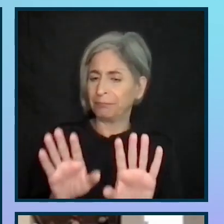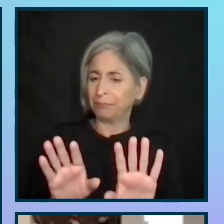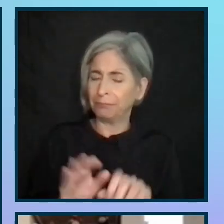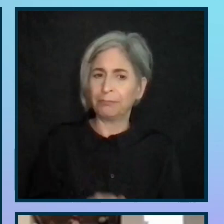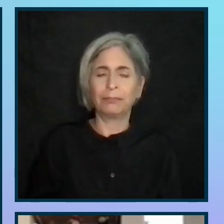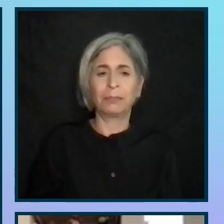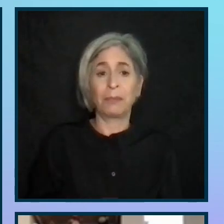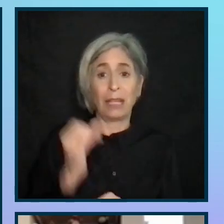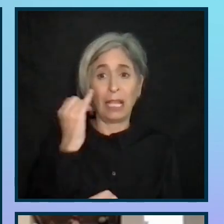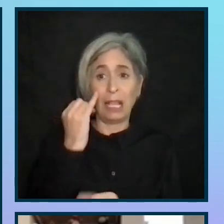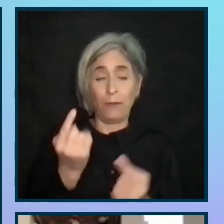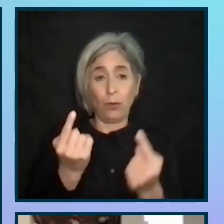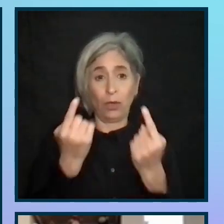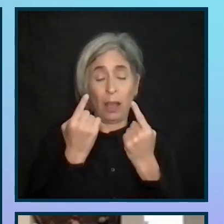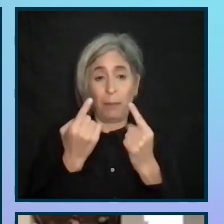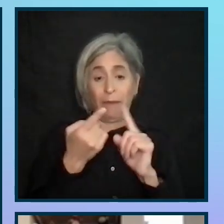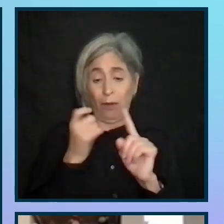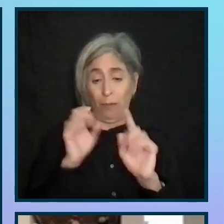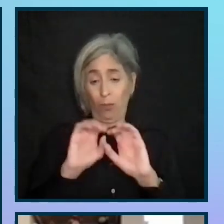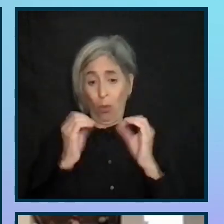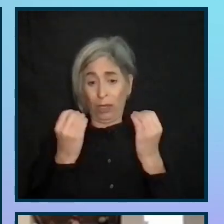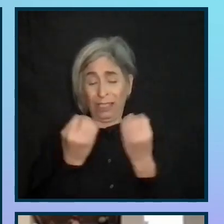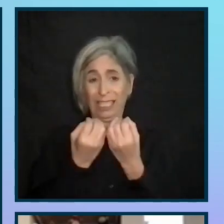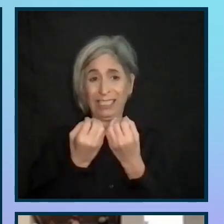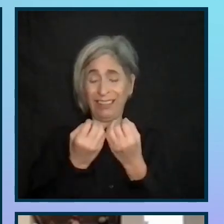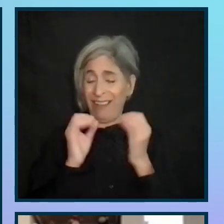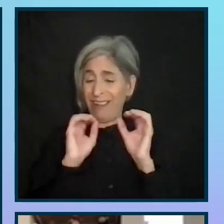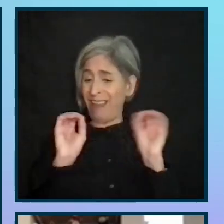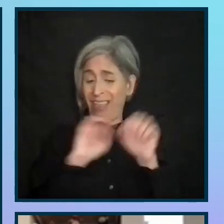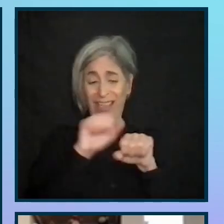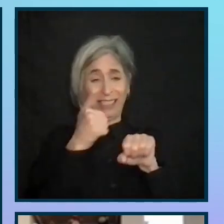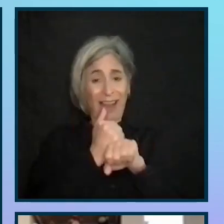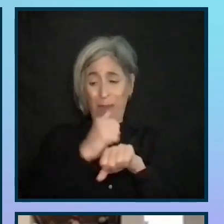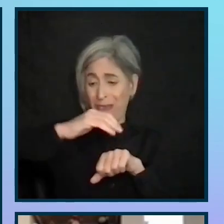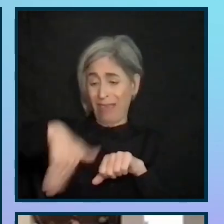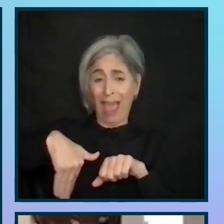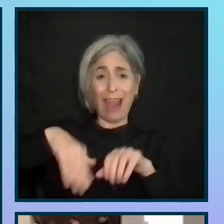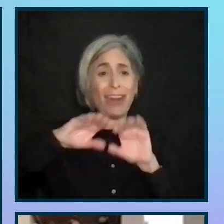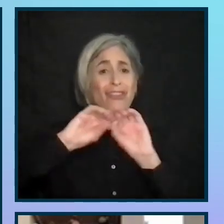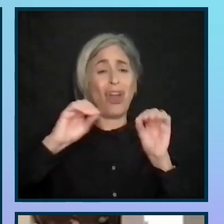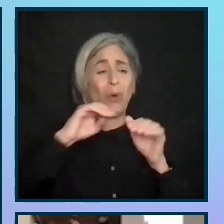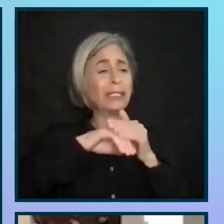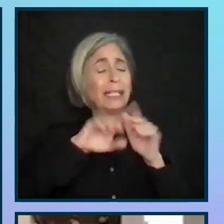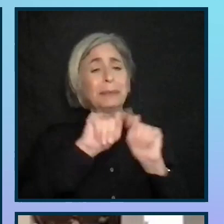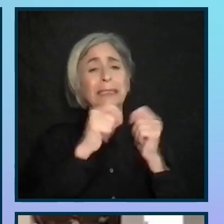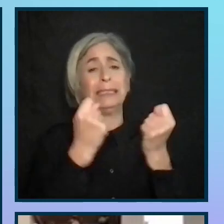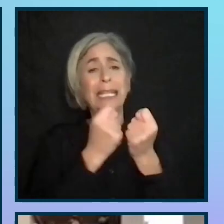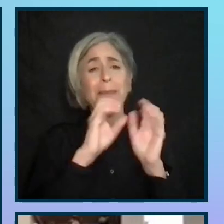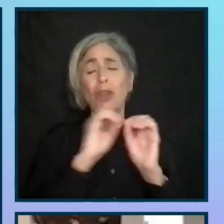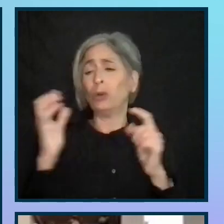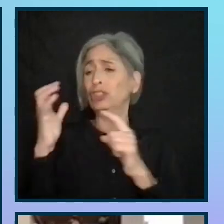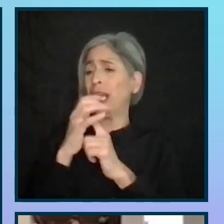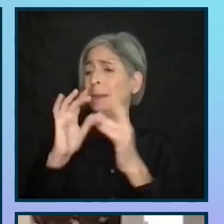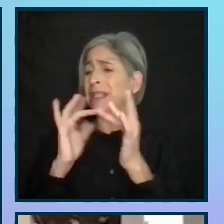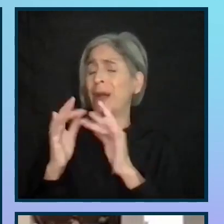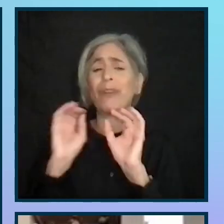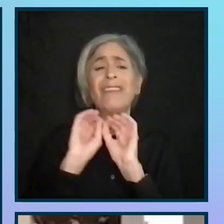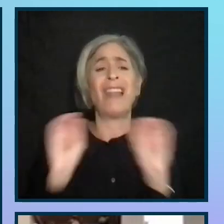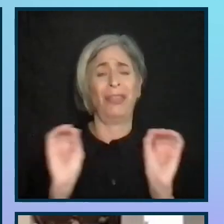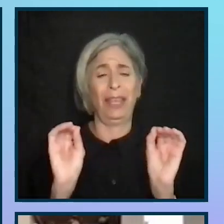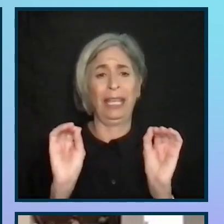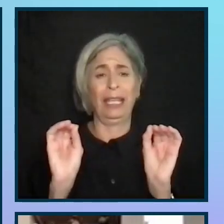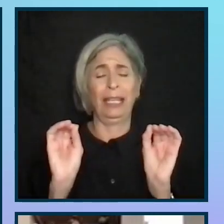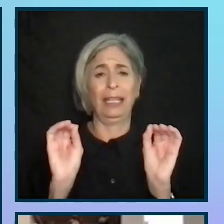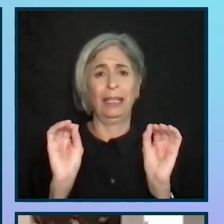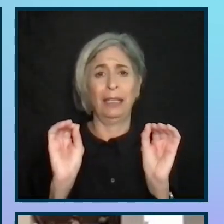If you are coming from an organisation that has none of this in place, no accessibility team, no Champions Network, you will probably find that much of